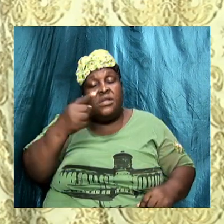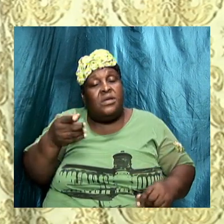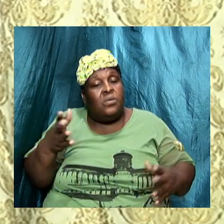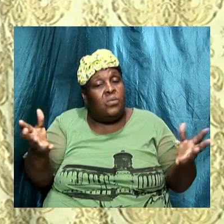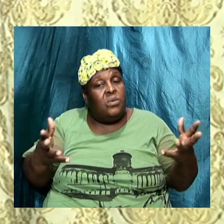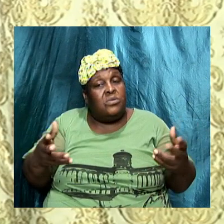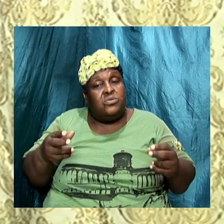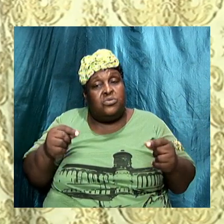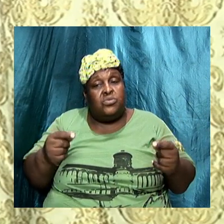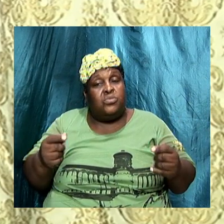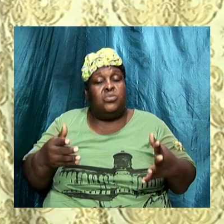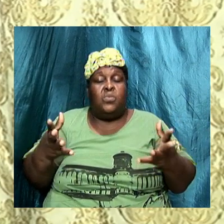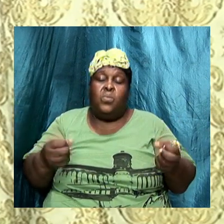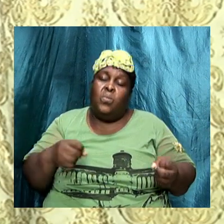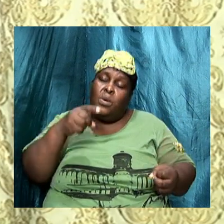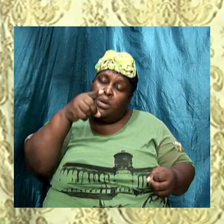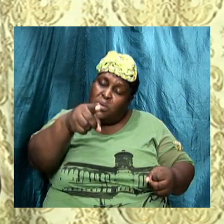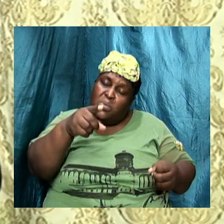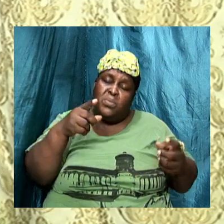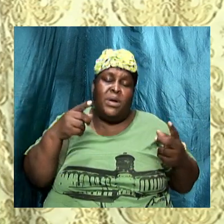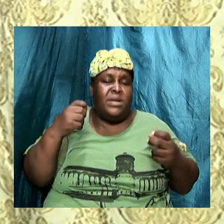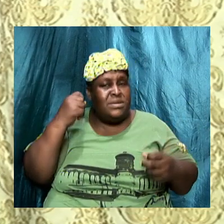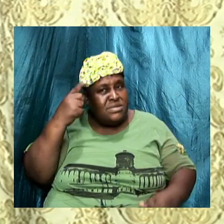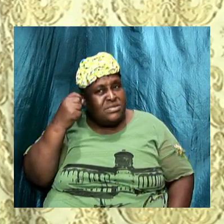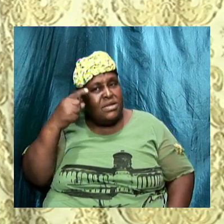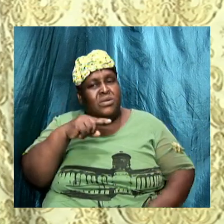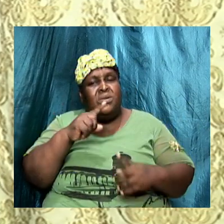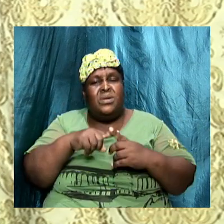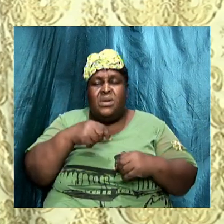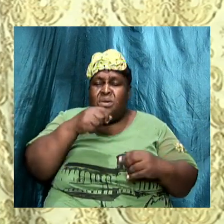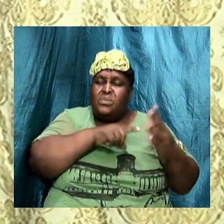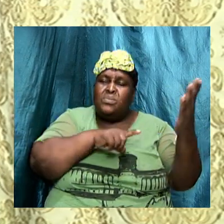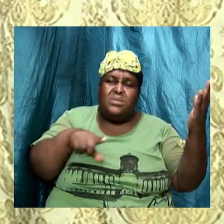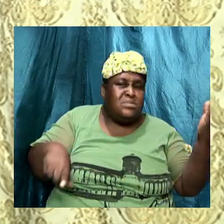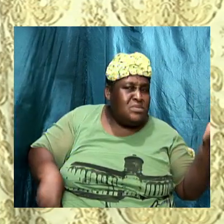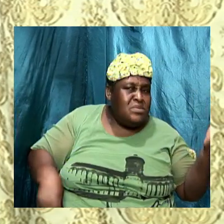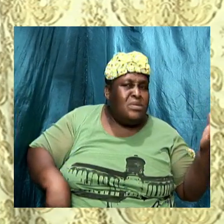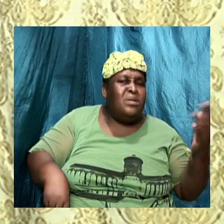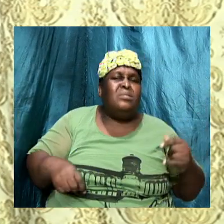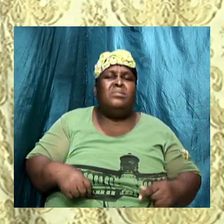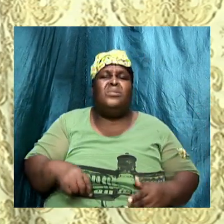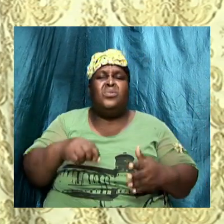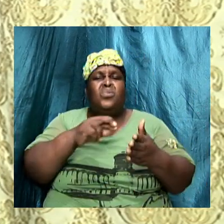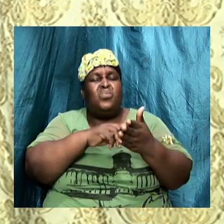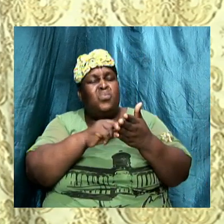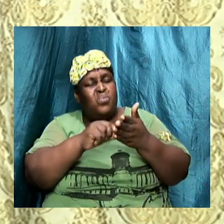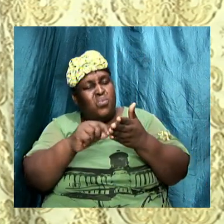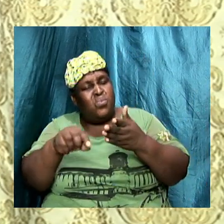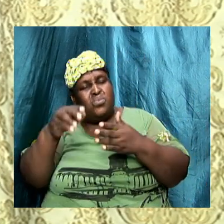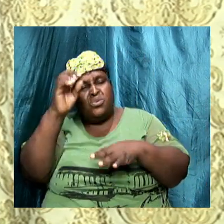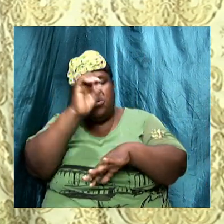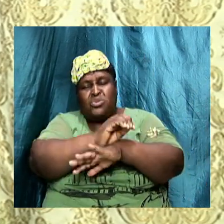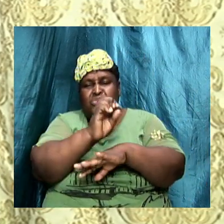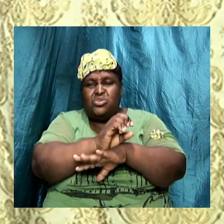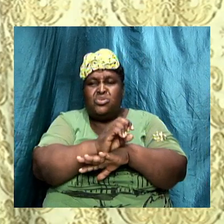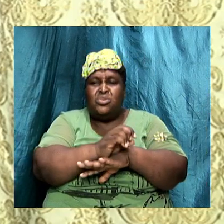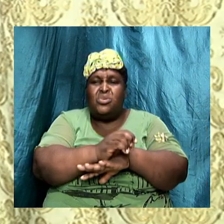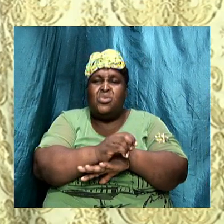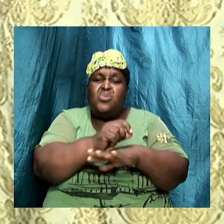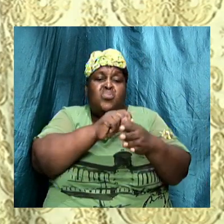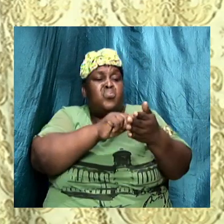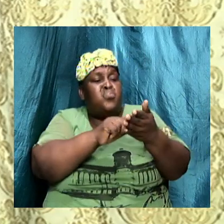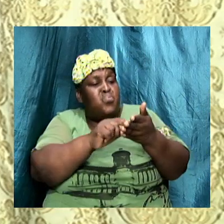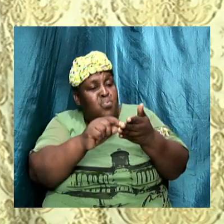I want you to understand that when the lord wrote to the church in revelation he said write